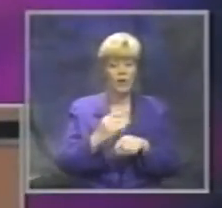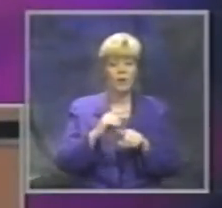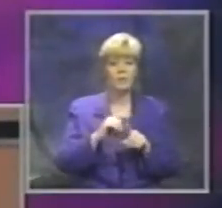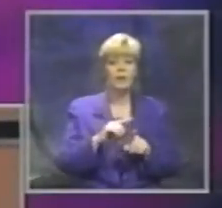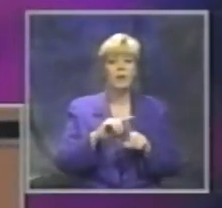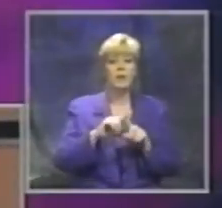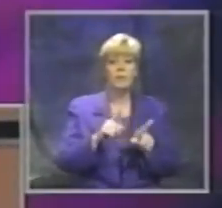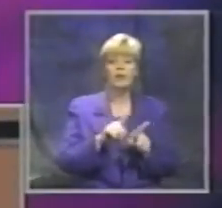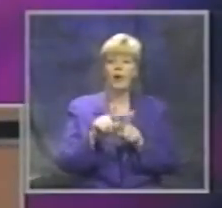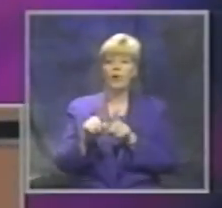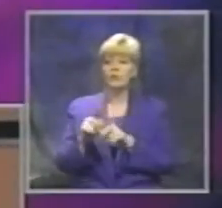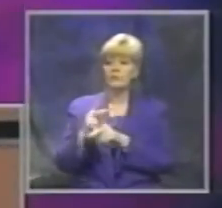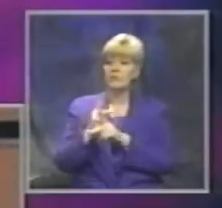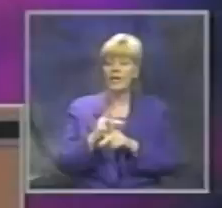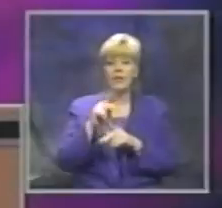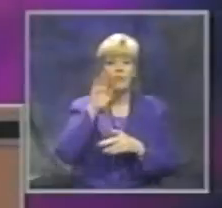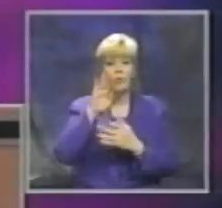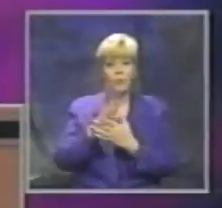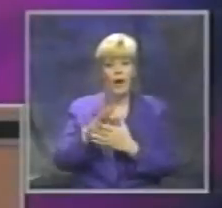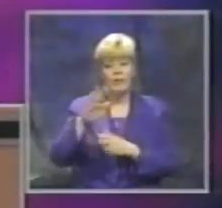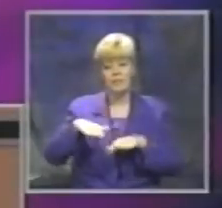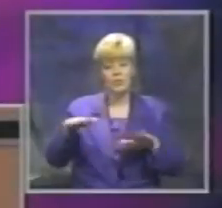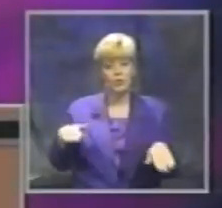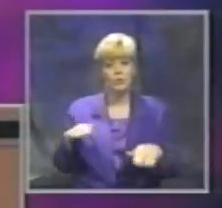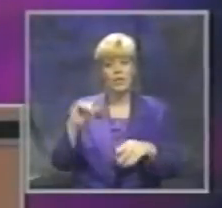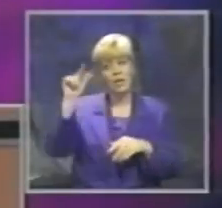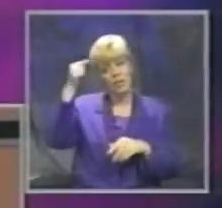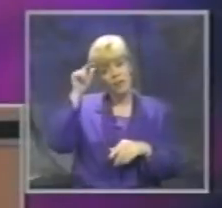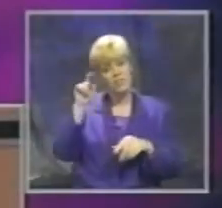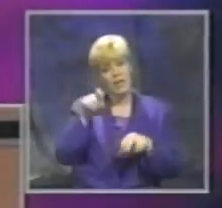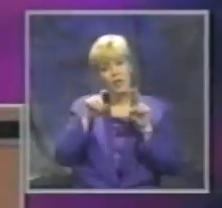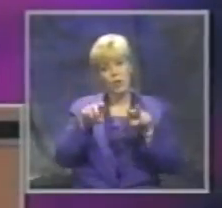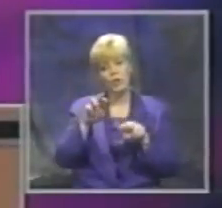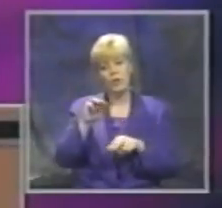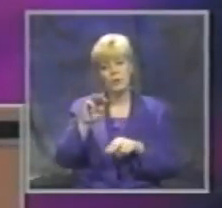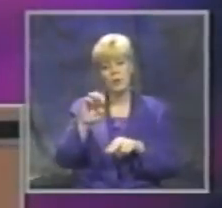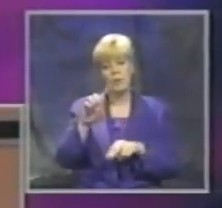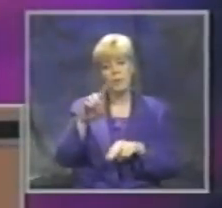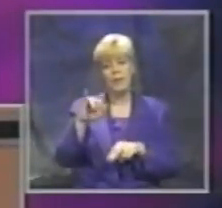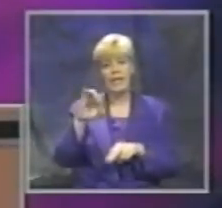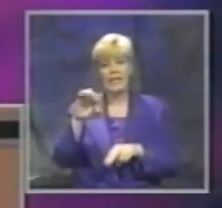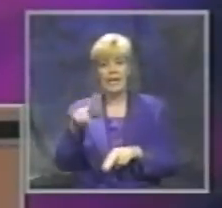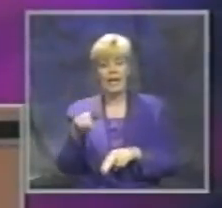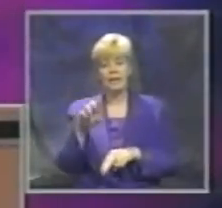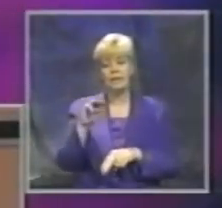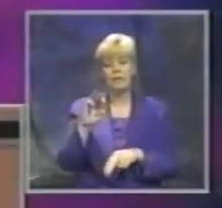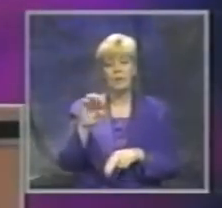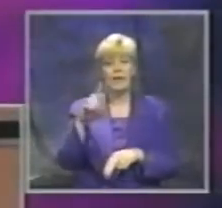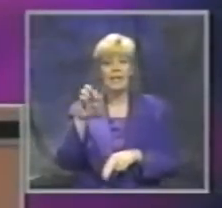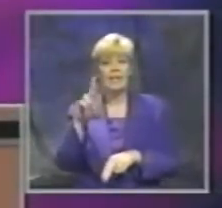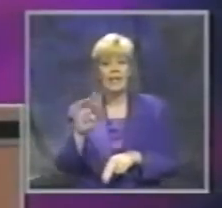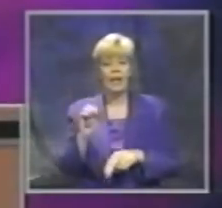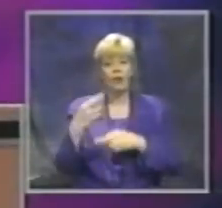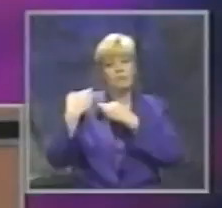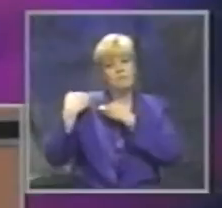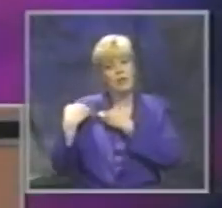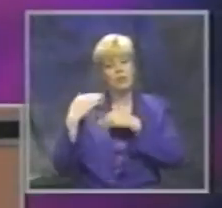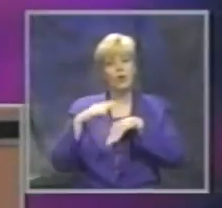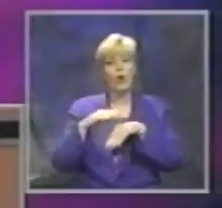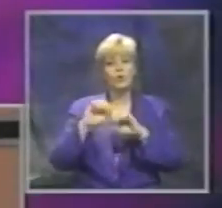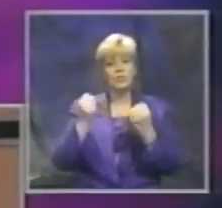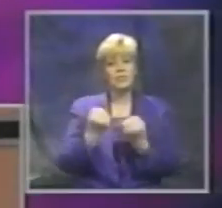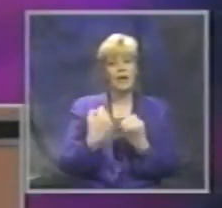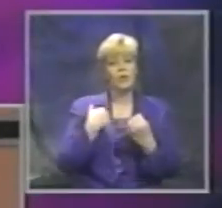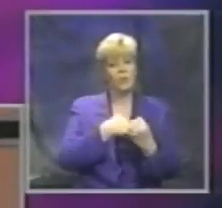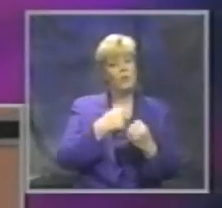take care of the wives and children and everything else. Governments have to look at Medicaid and Medicare costs. They have to look at burden on society. And we think some of our programs